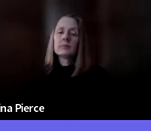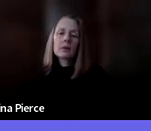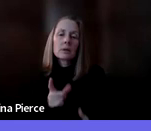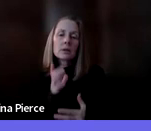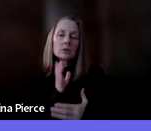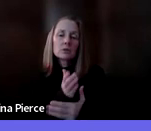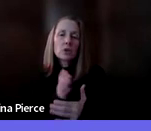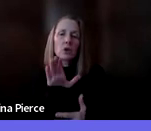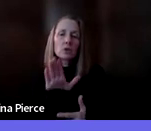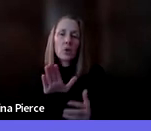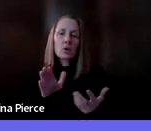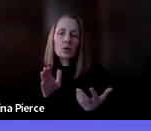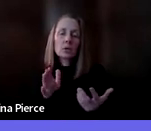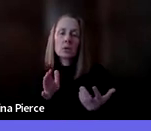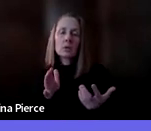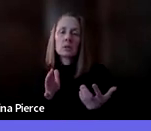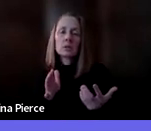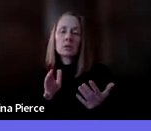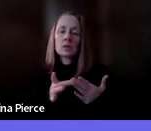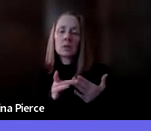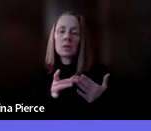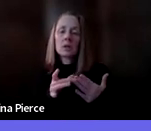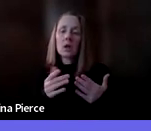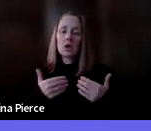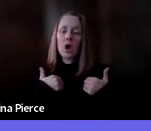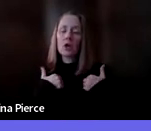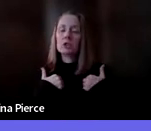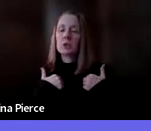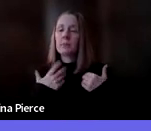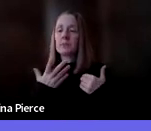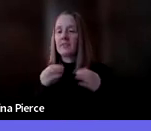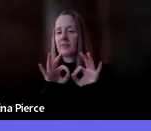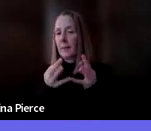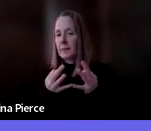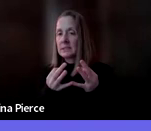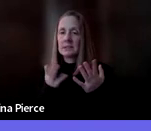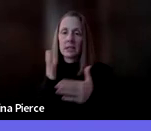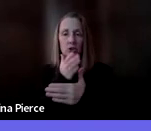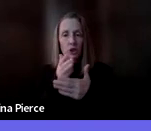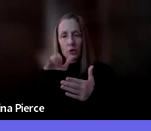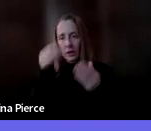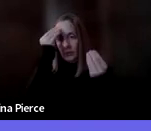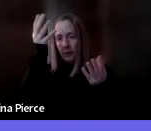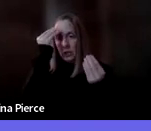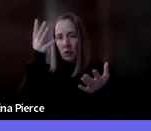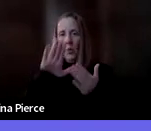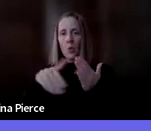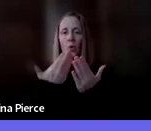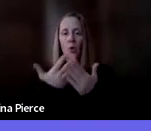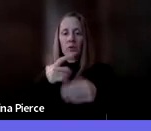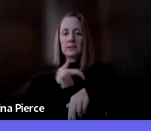to guardianship recordings with students and their families all of the time. So thanks. So thankful for all the resources available on your website.